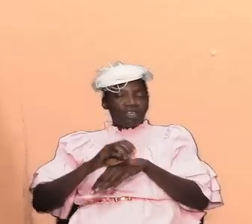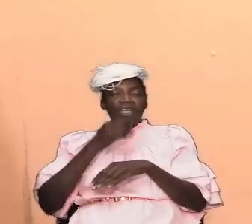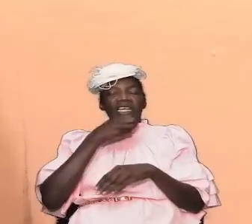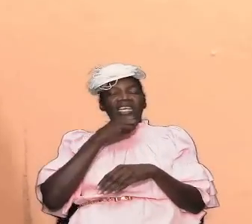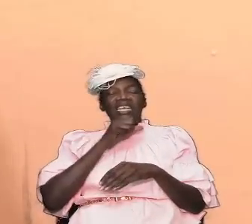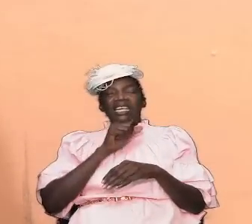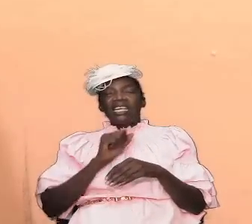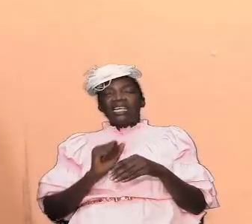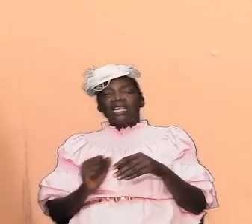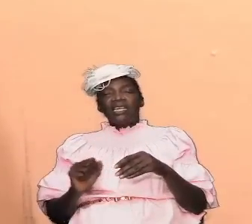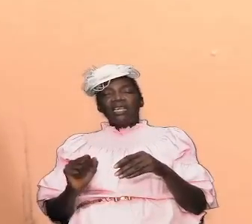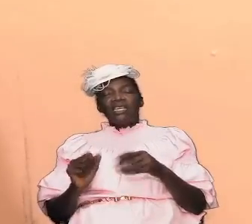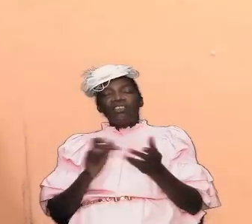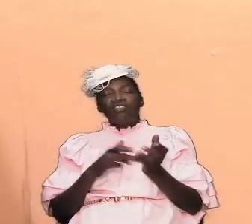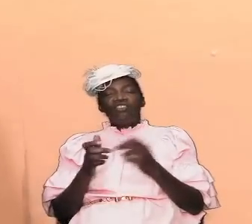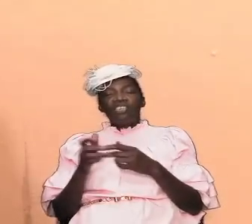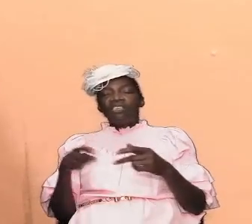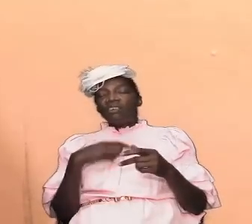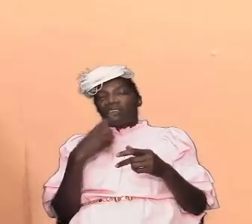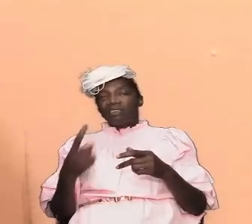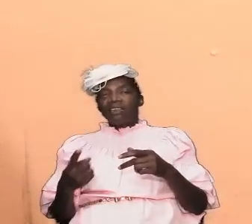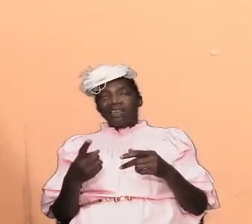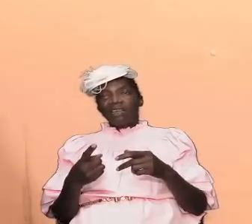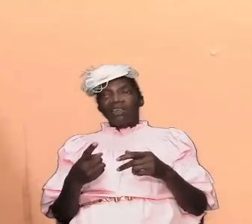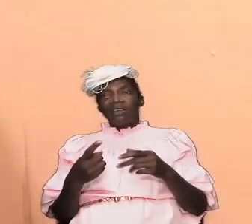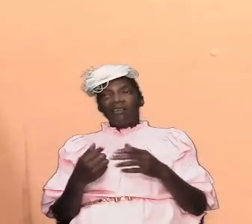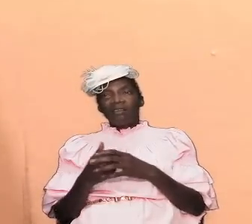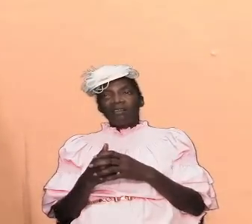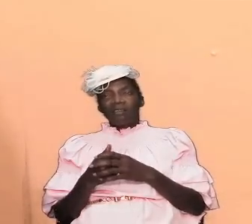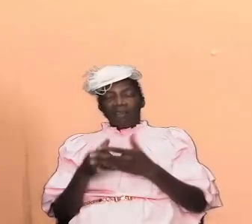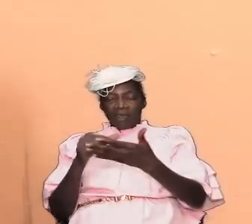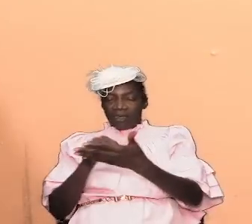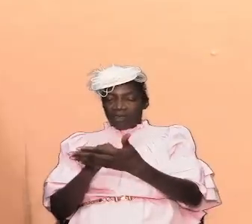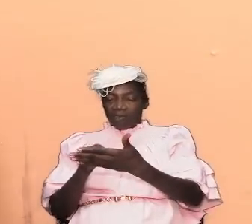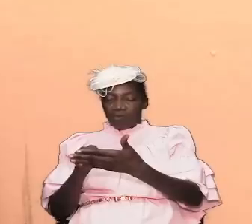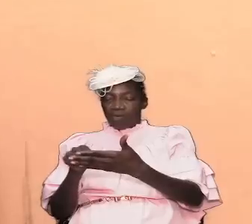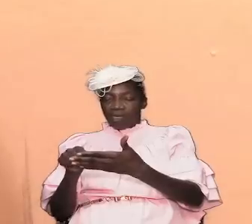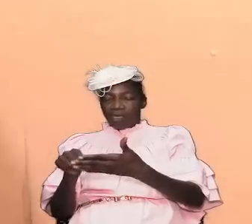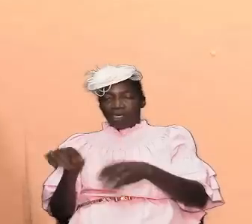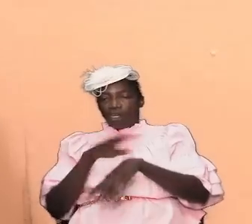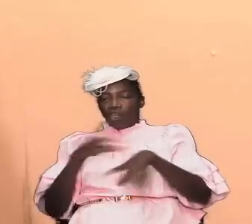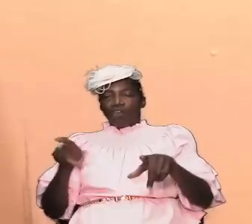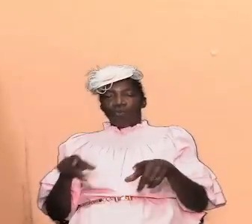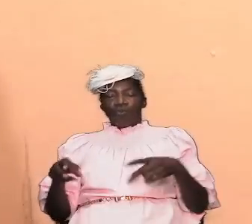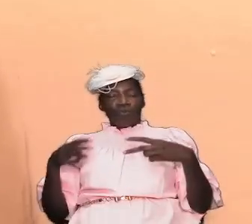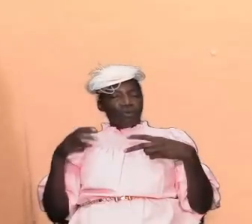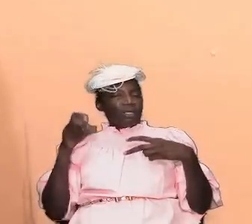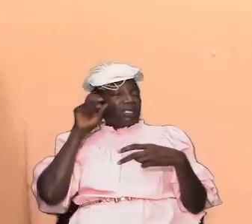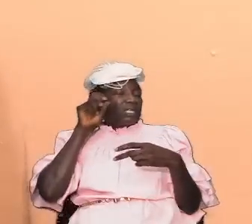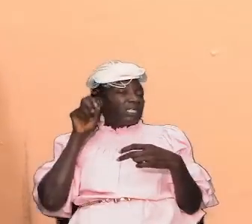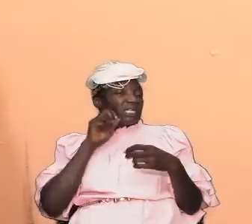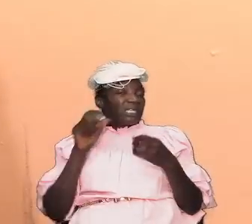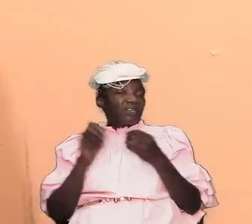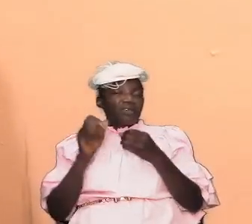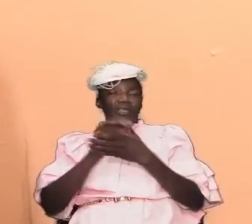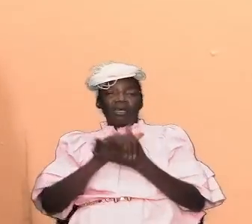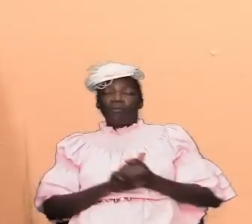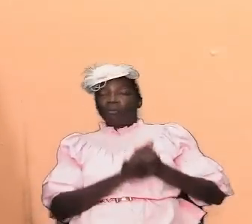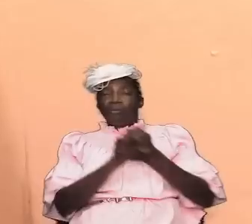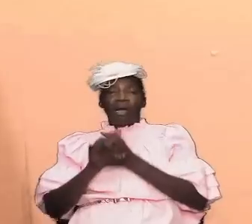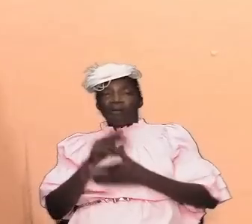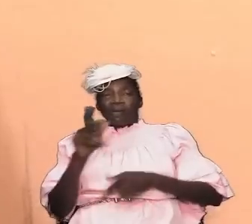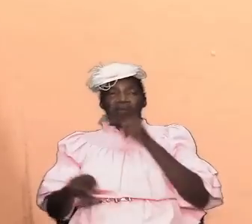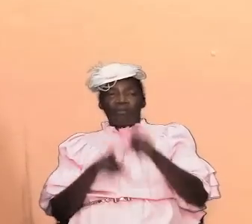jesus was now saying it was it is written thou shall not commit adultery but he is now